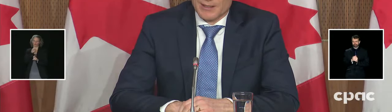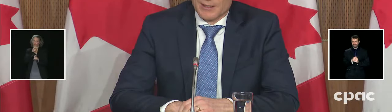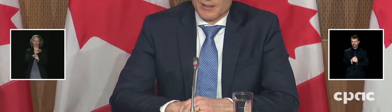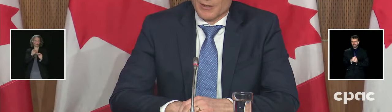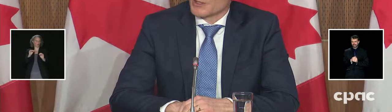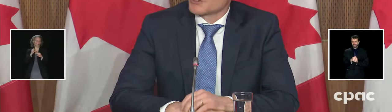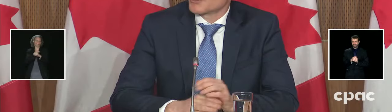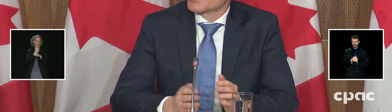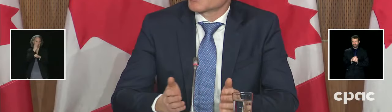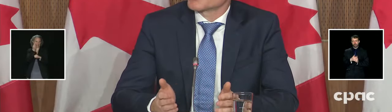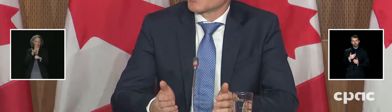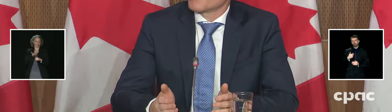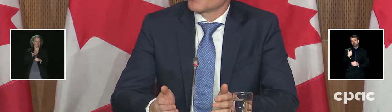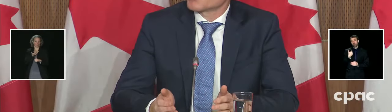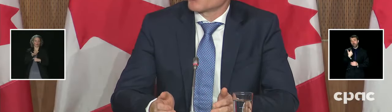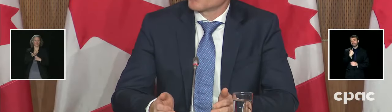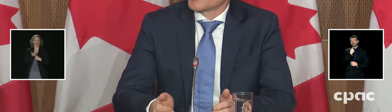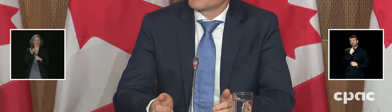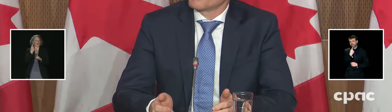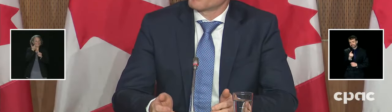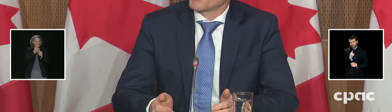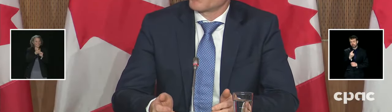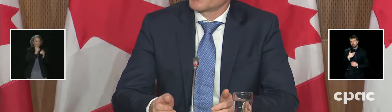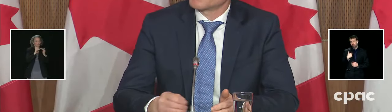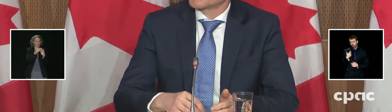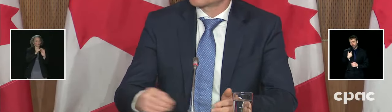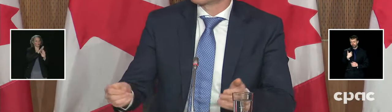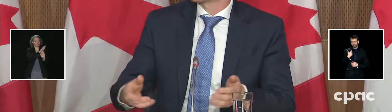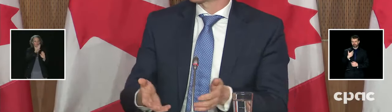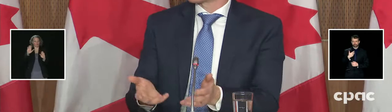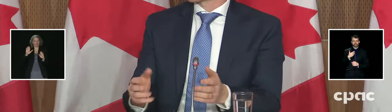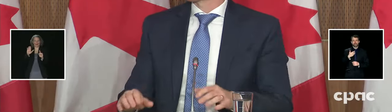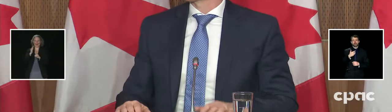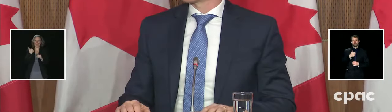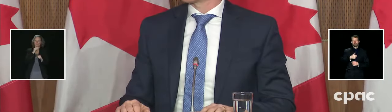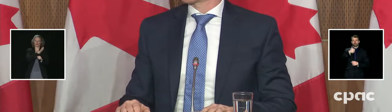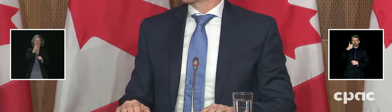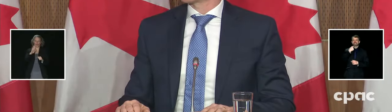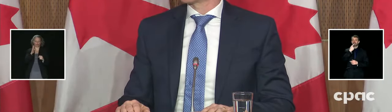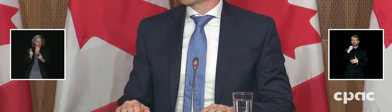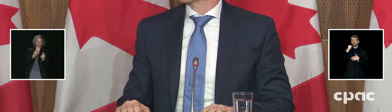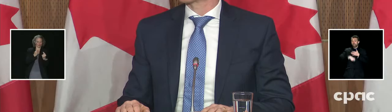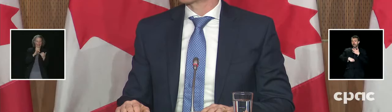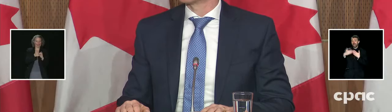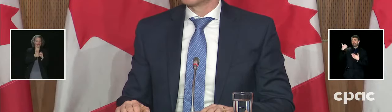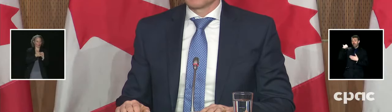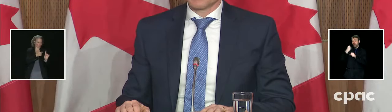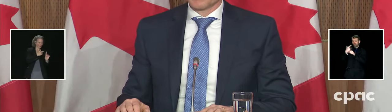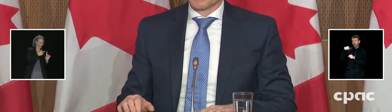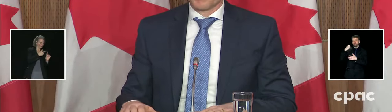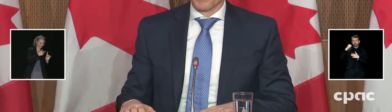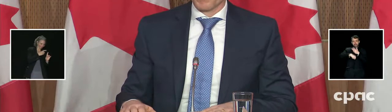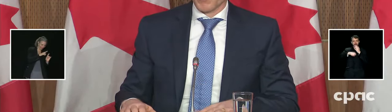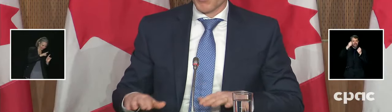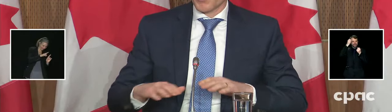And, you know, each jurisdiction having its own way of reporting and ticking a box when someone goes in to get testing. And